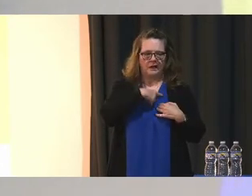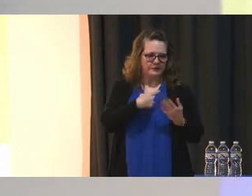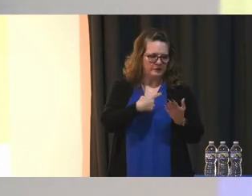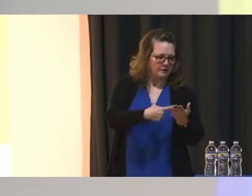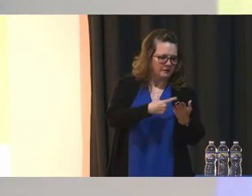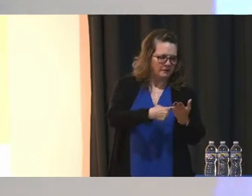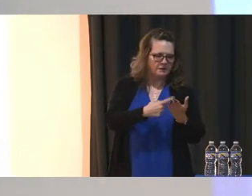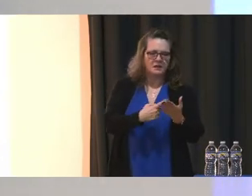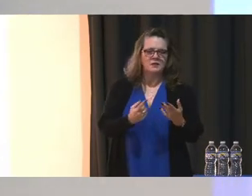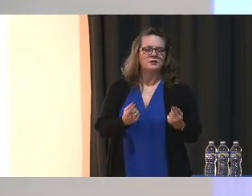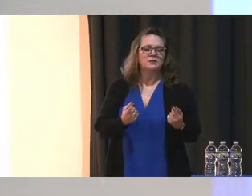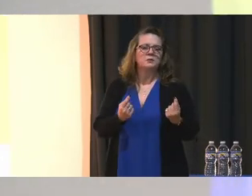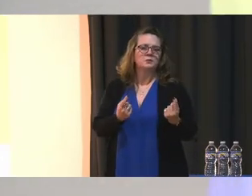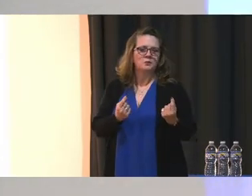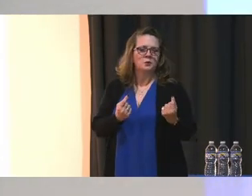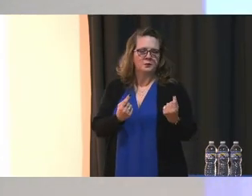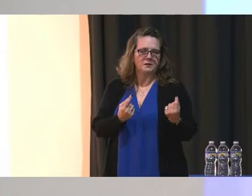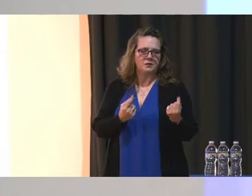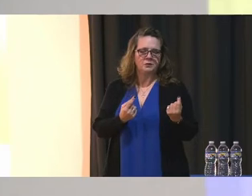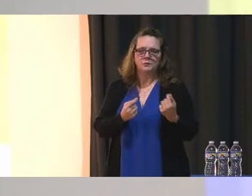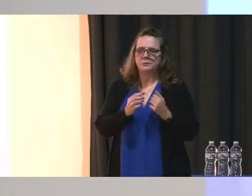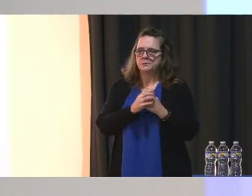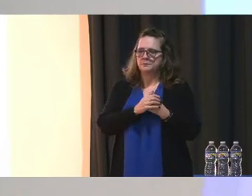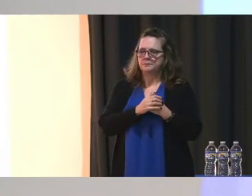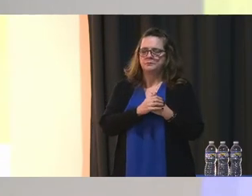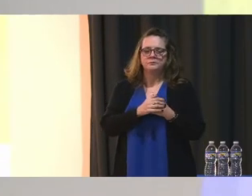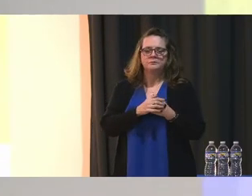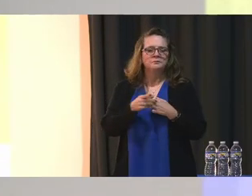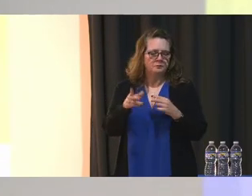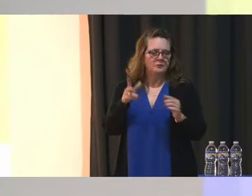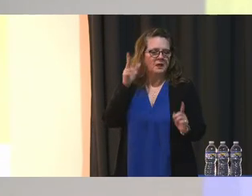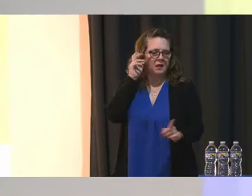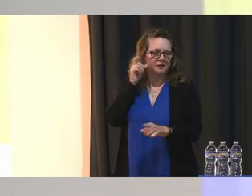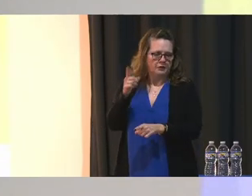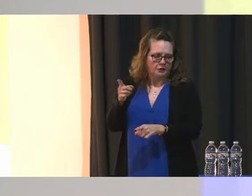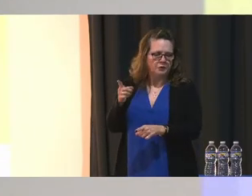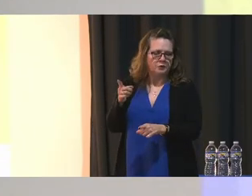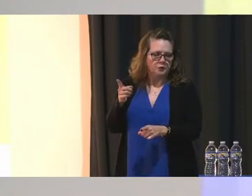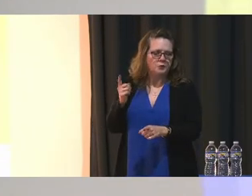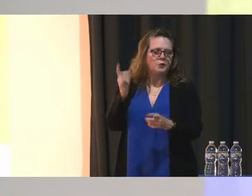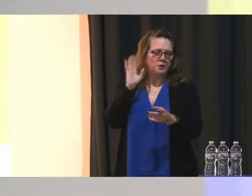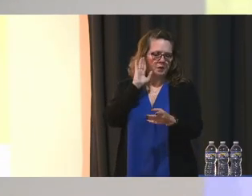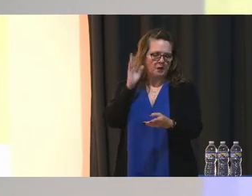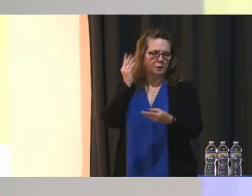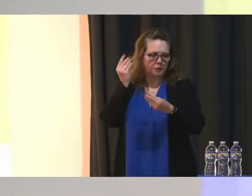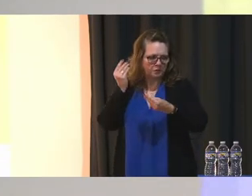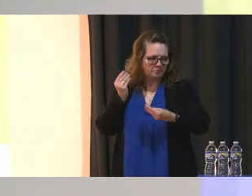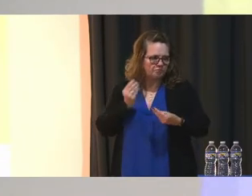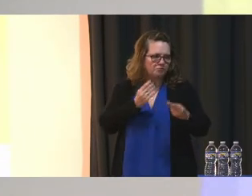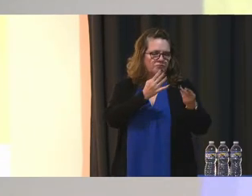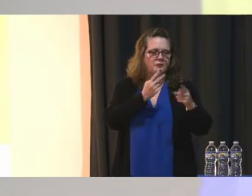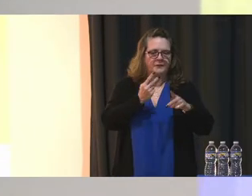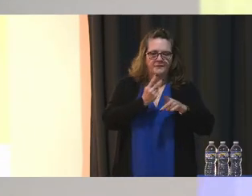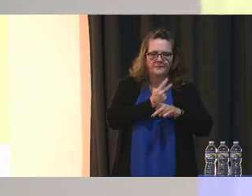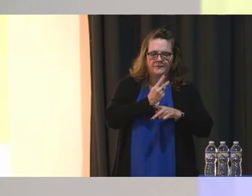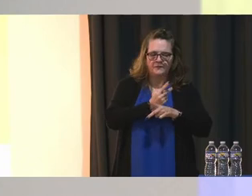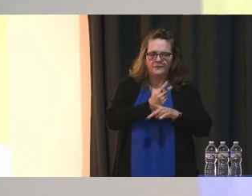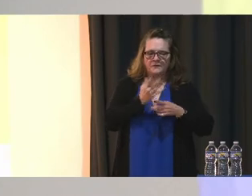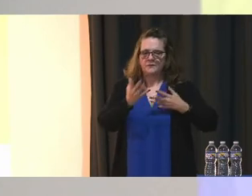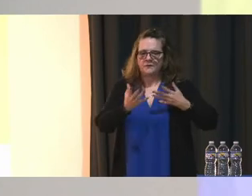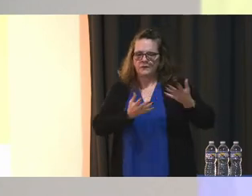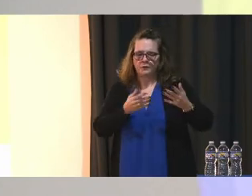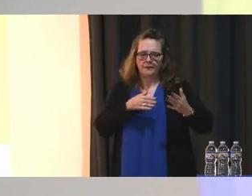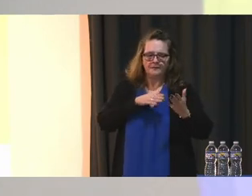make that loud and clear, heard with the administration To ensure that the concern is heard and addressed